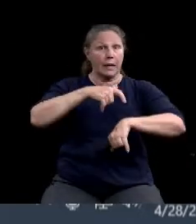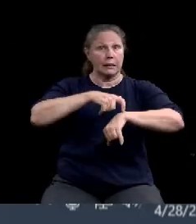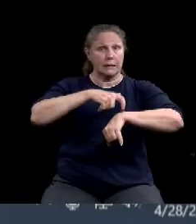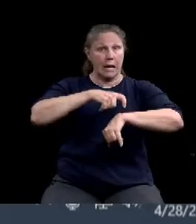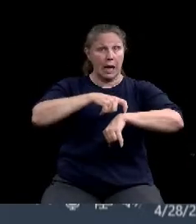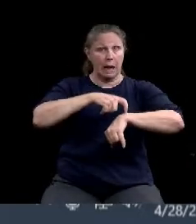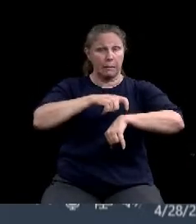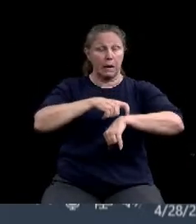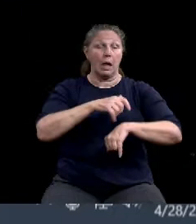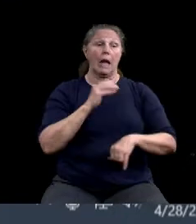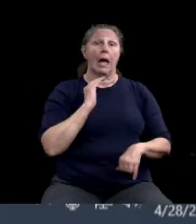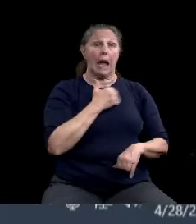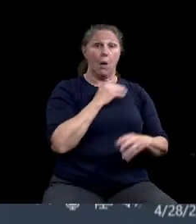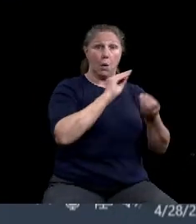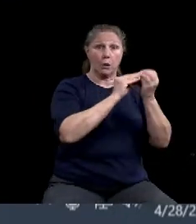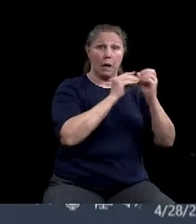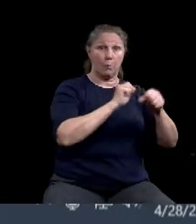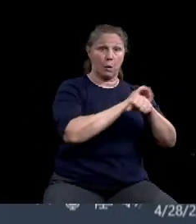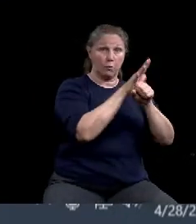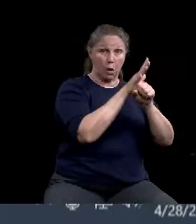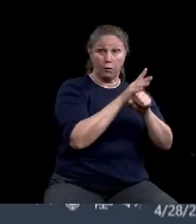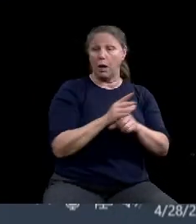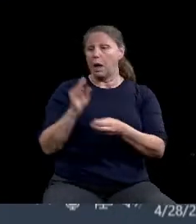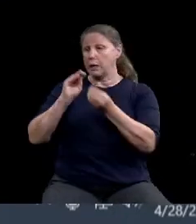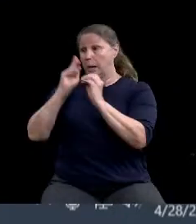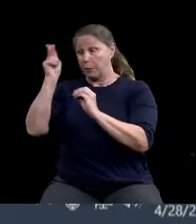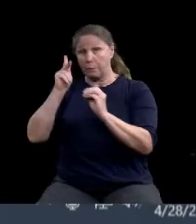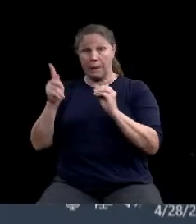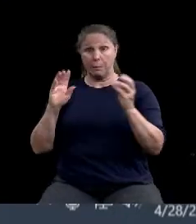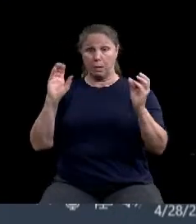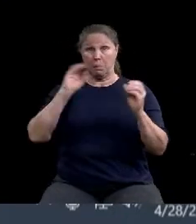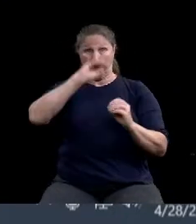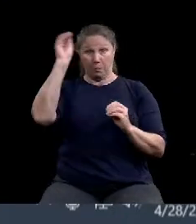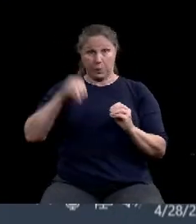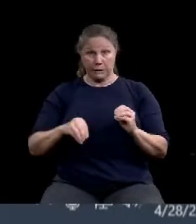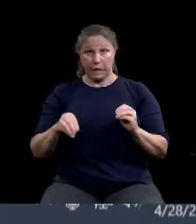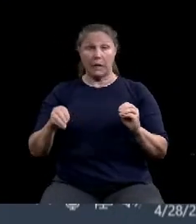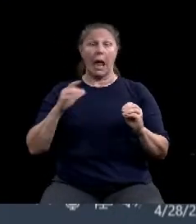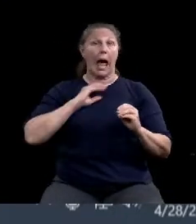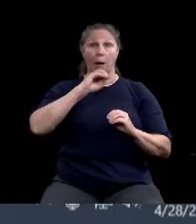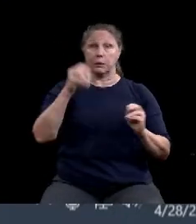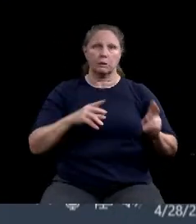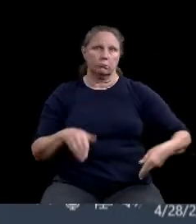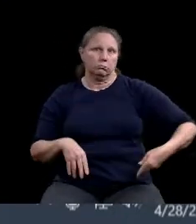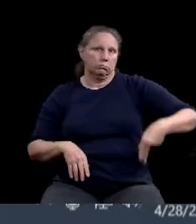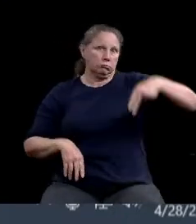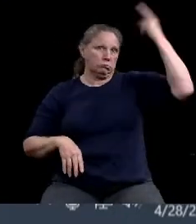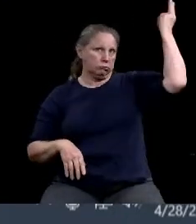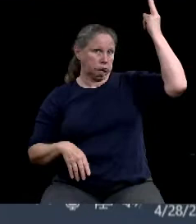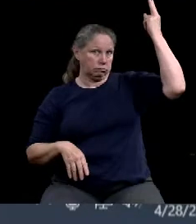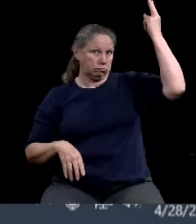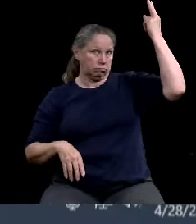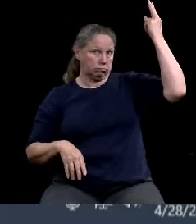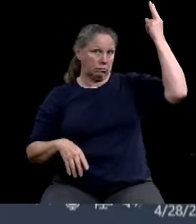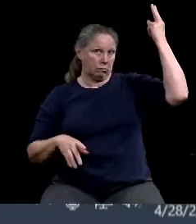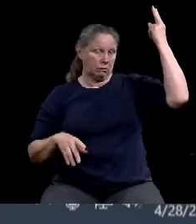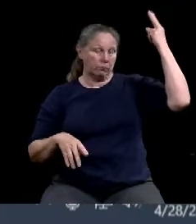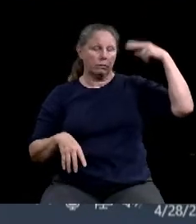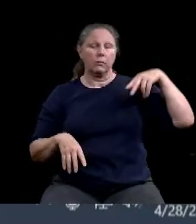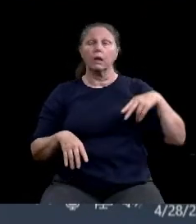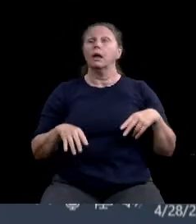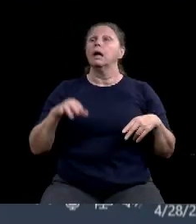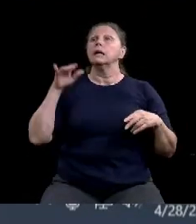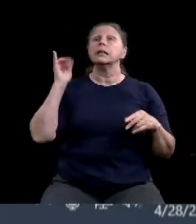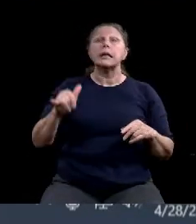positive tests, positive tests for coronavirus. Uh, now we are one of the lowest counties per capita. And so we are in a very good